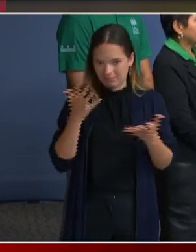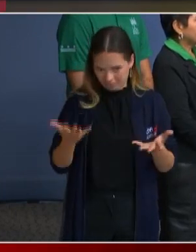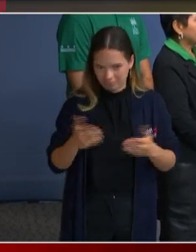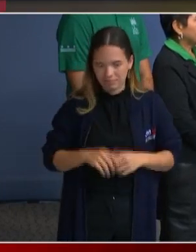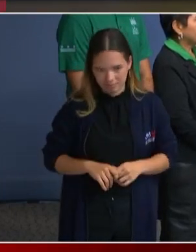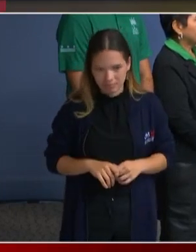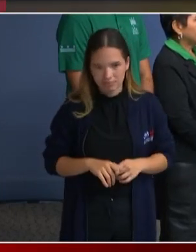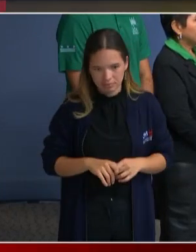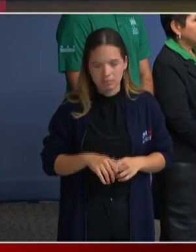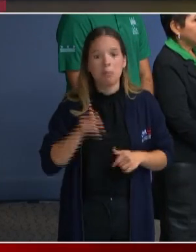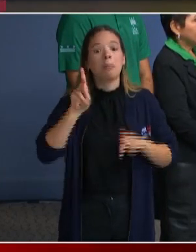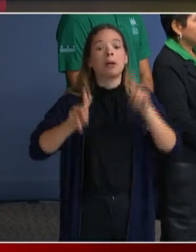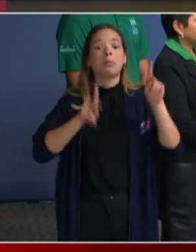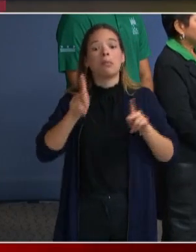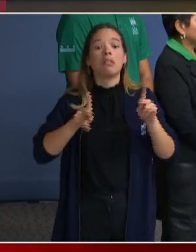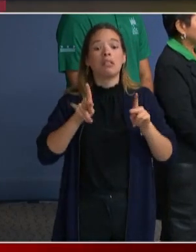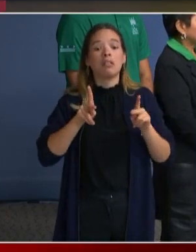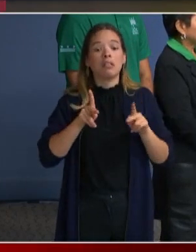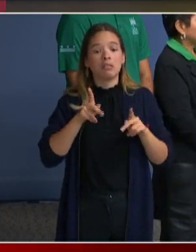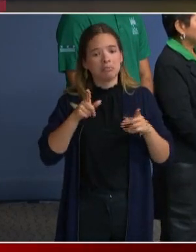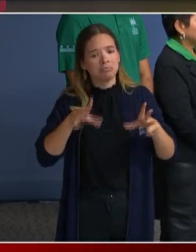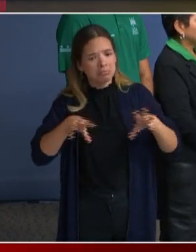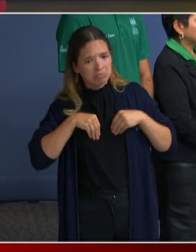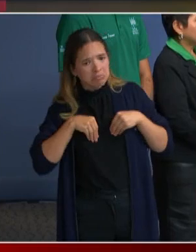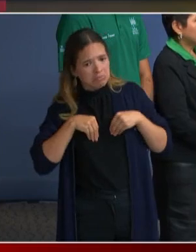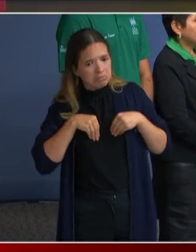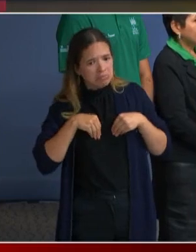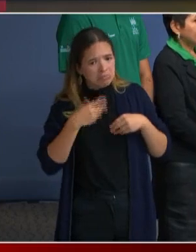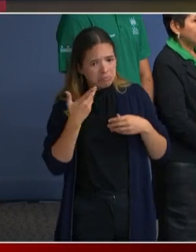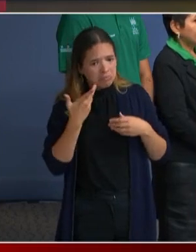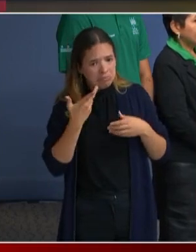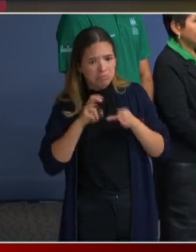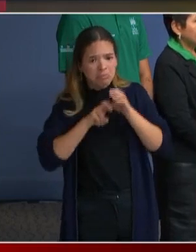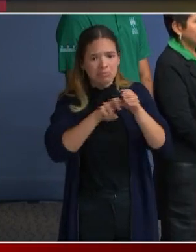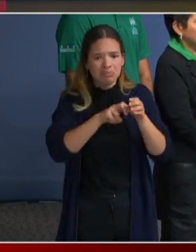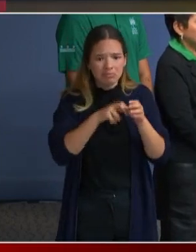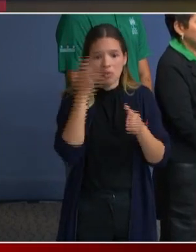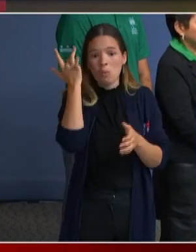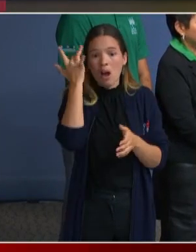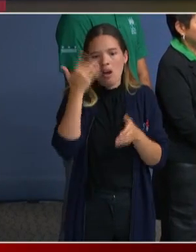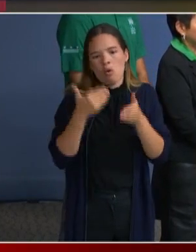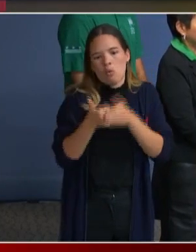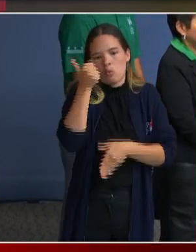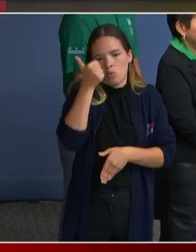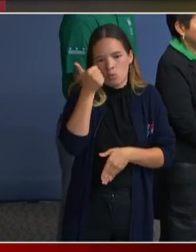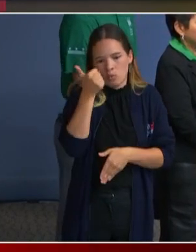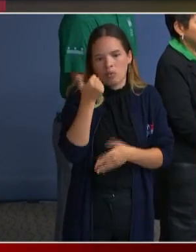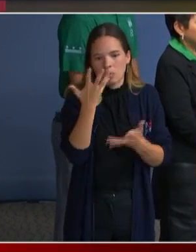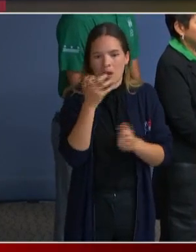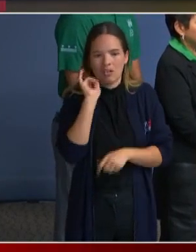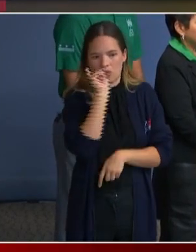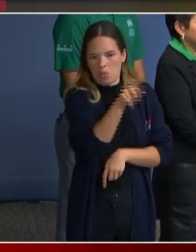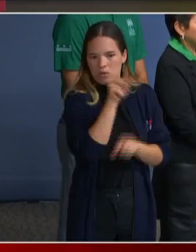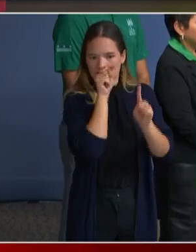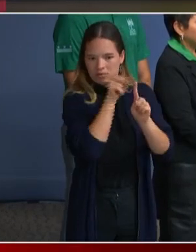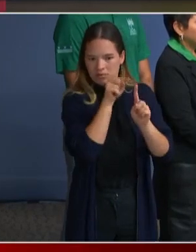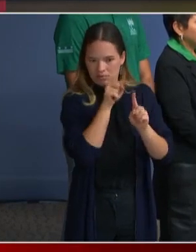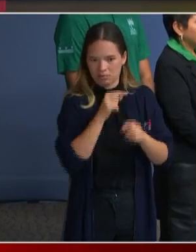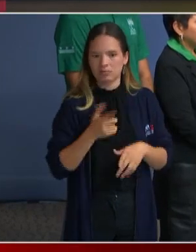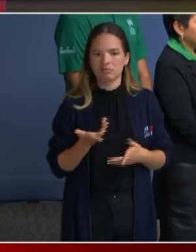destinations along the way because it gets them closer to their final destination and some